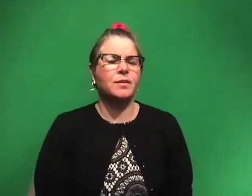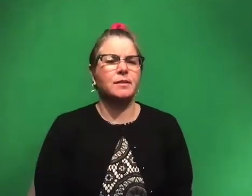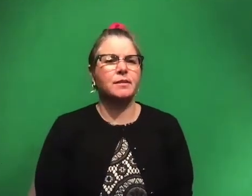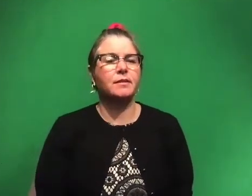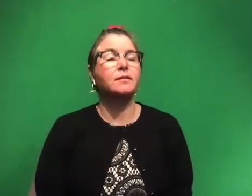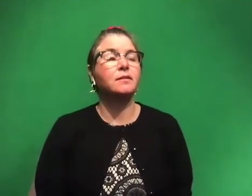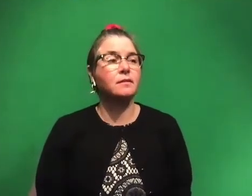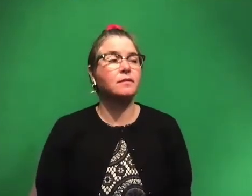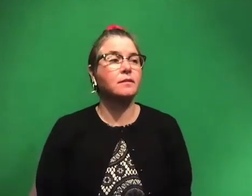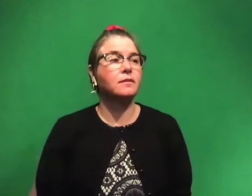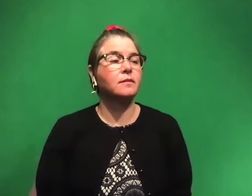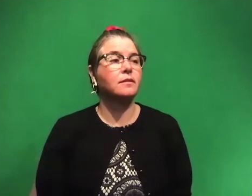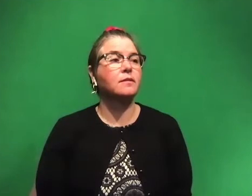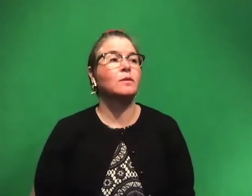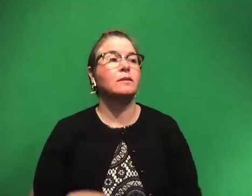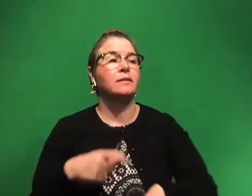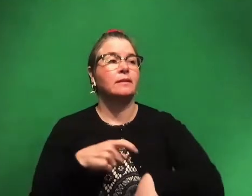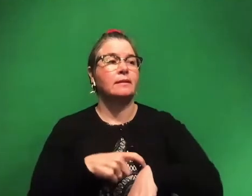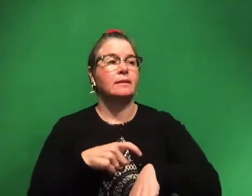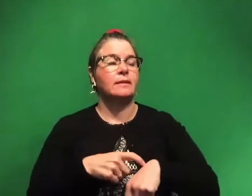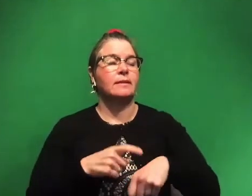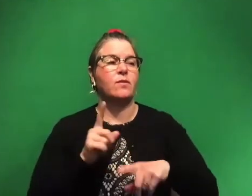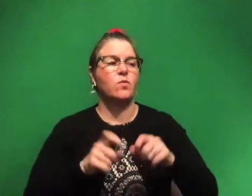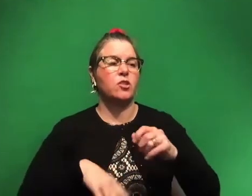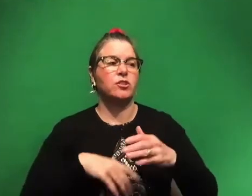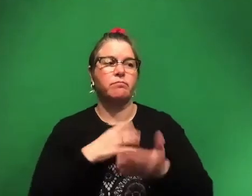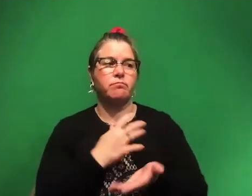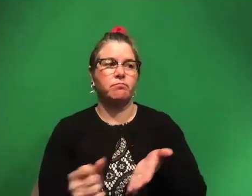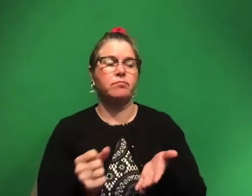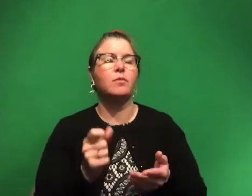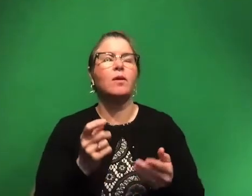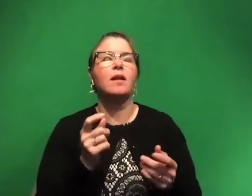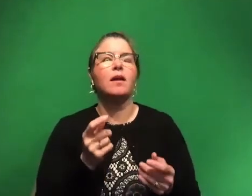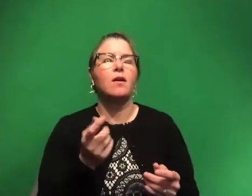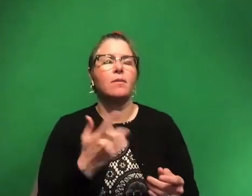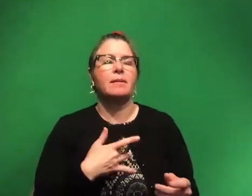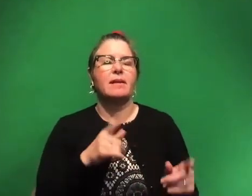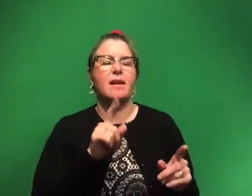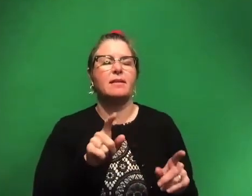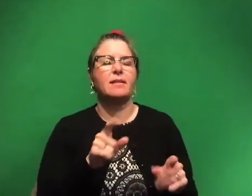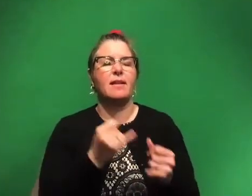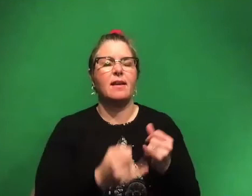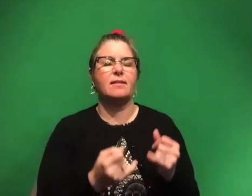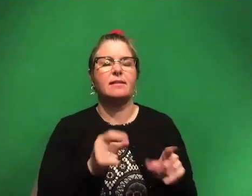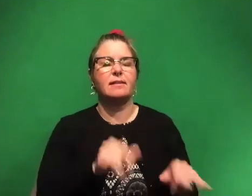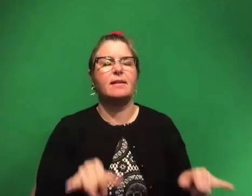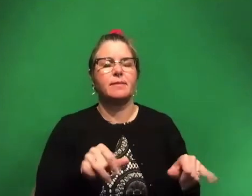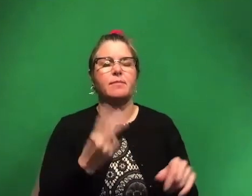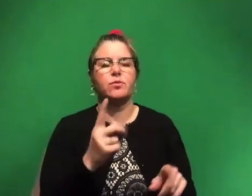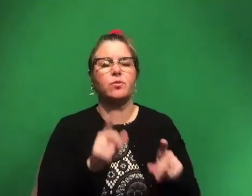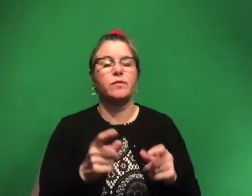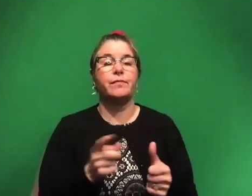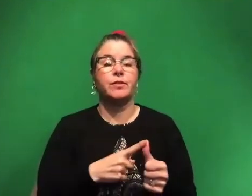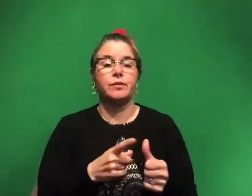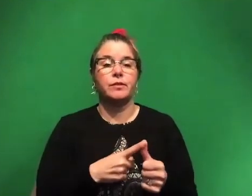all right. So our time for questions is up. So we always like to wrap this up by asking everybody the same two questions. The first